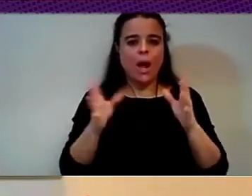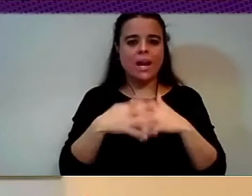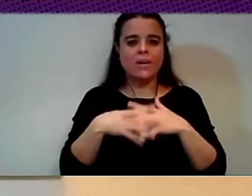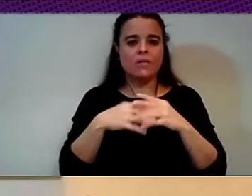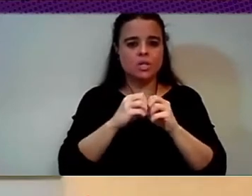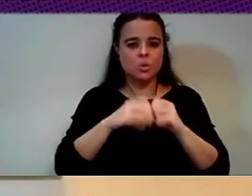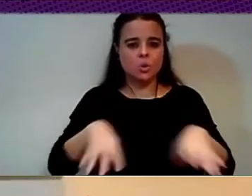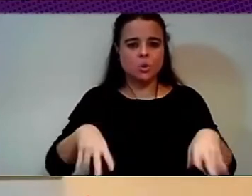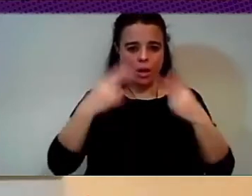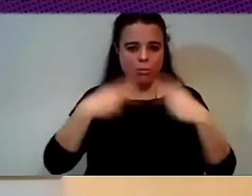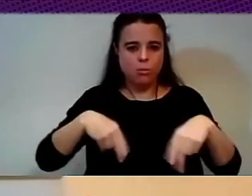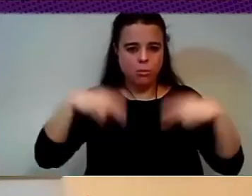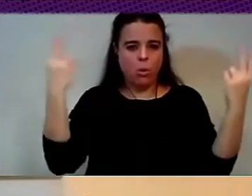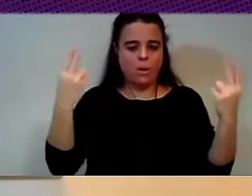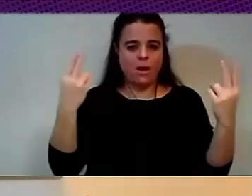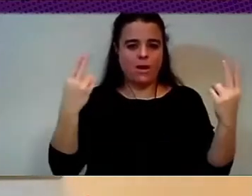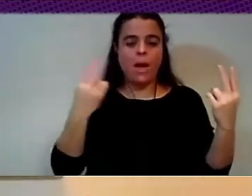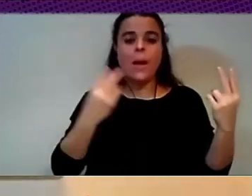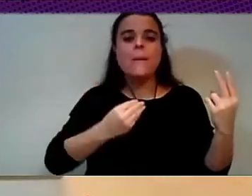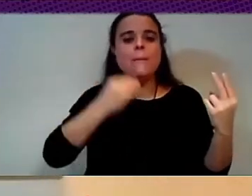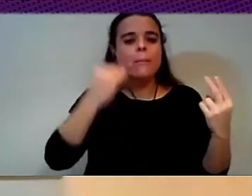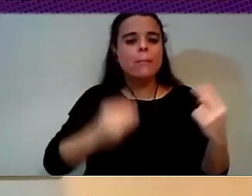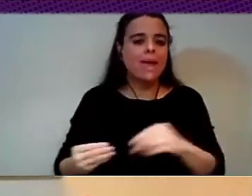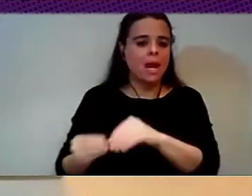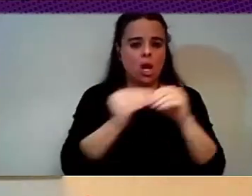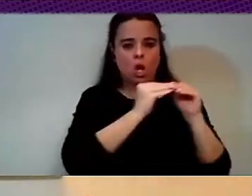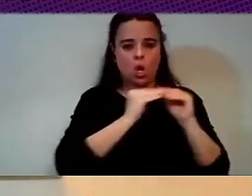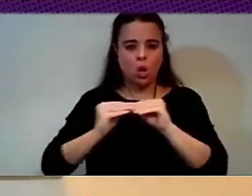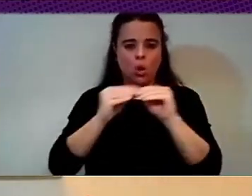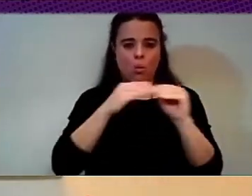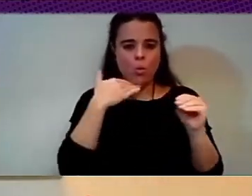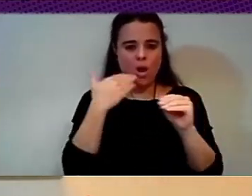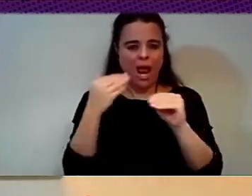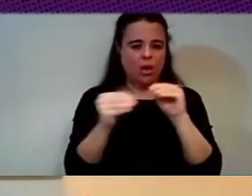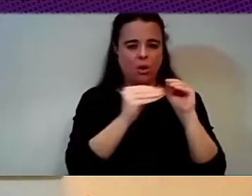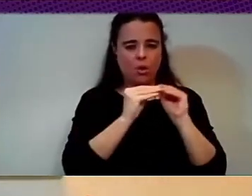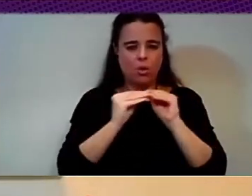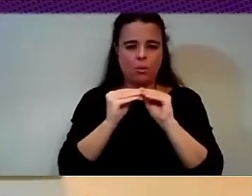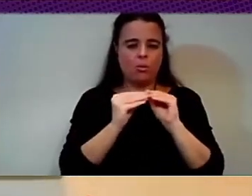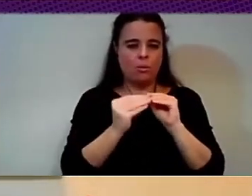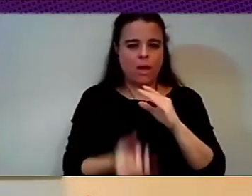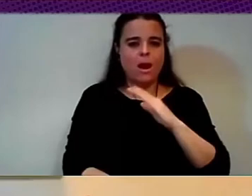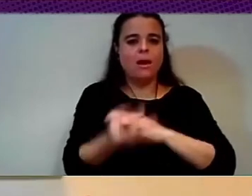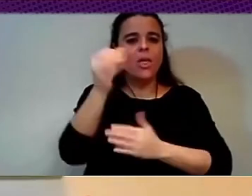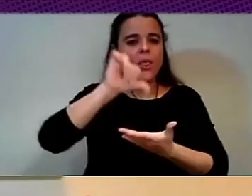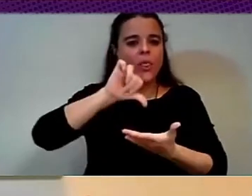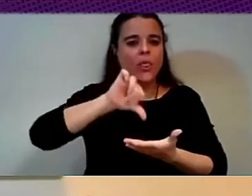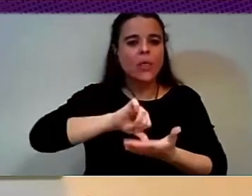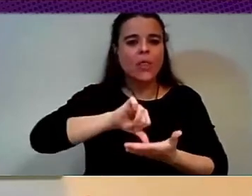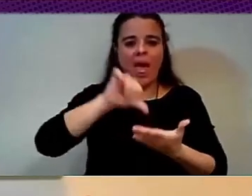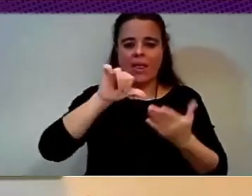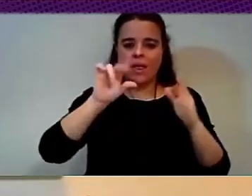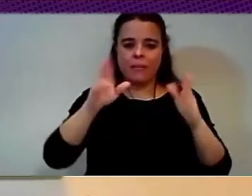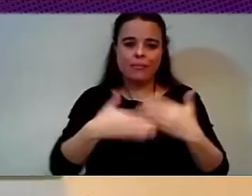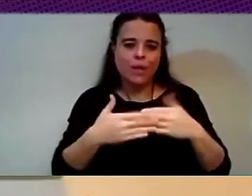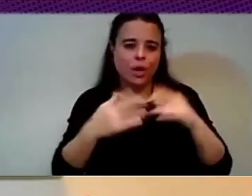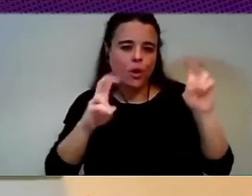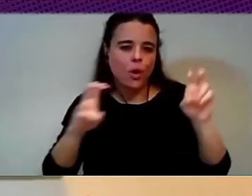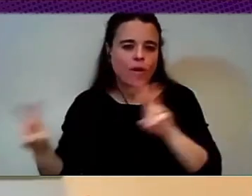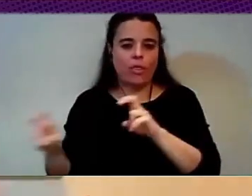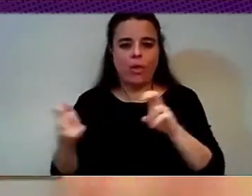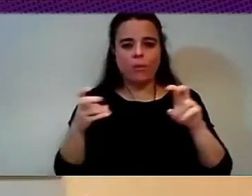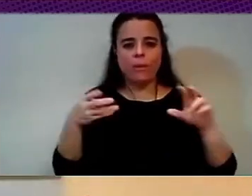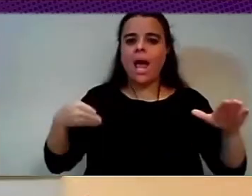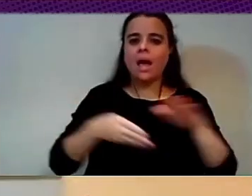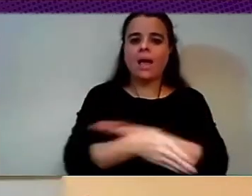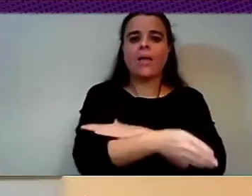services, to create innovation, so you can give access to local companies, to journalists, to NGOs, to citizens,